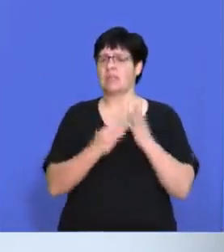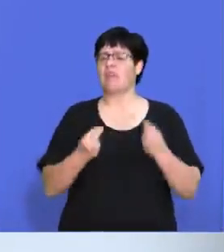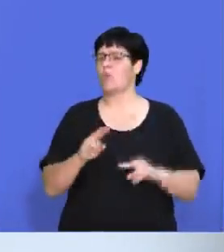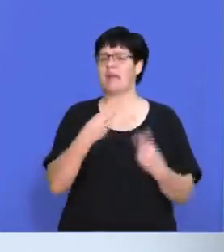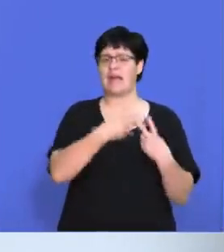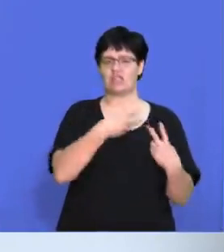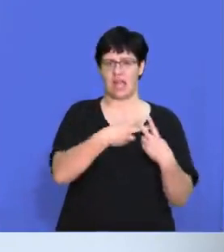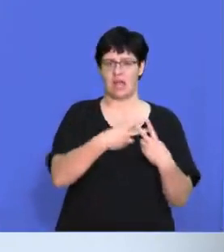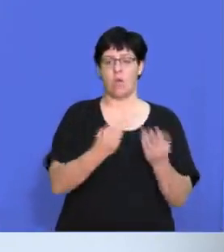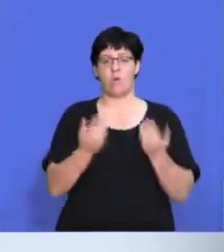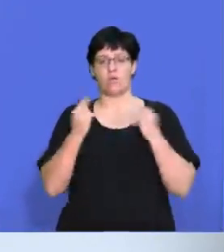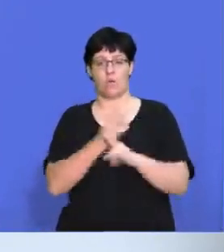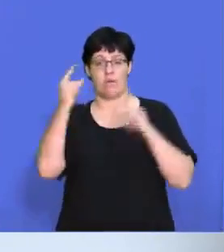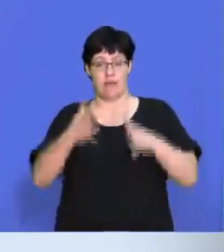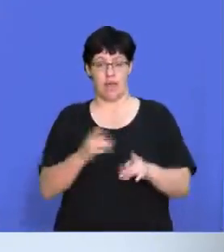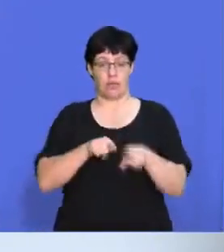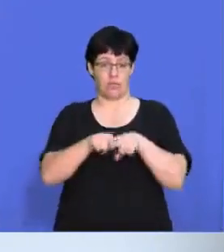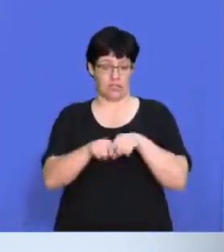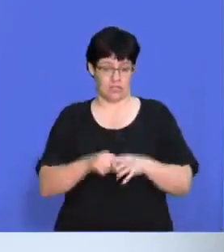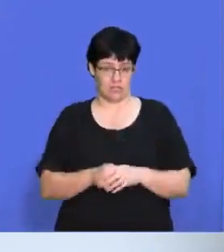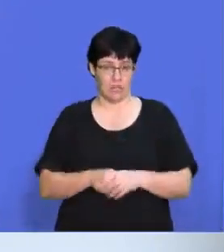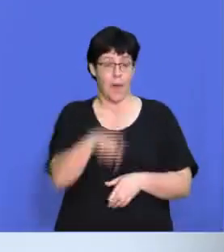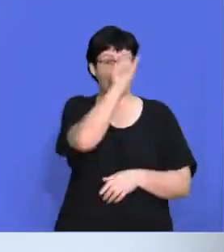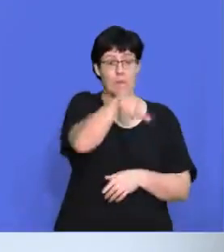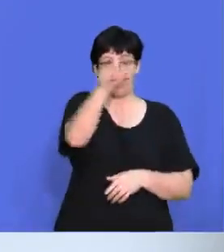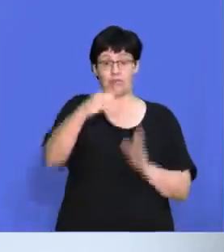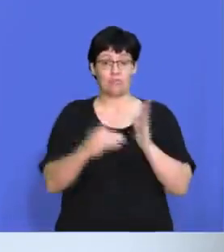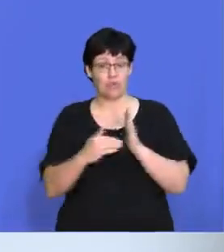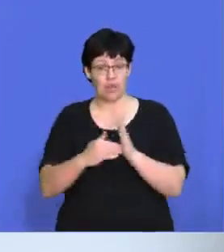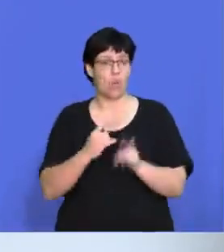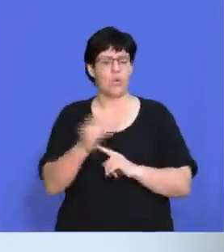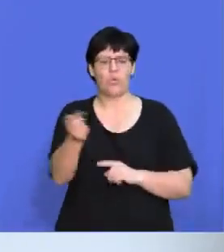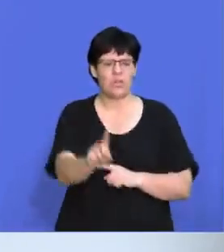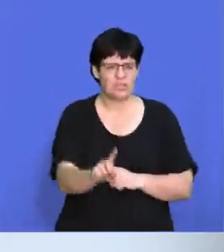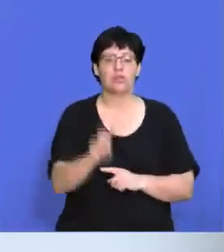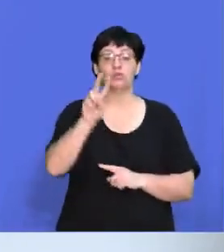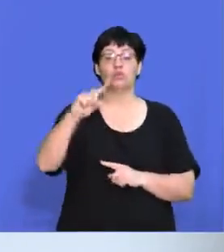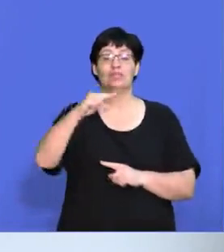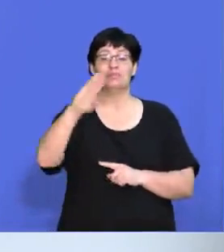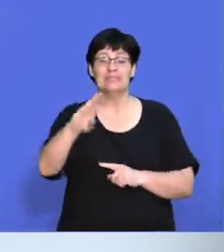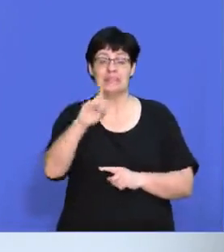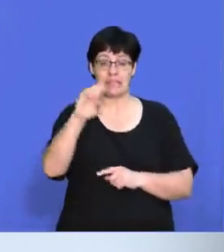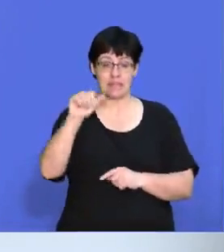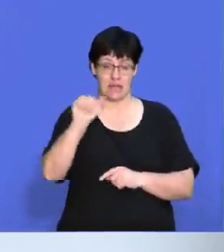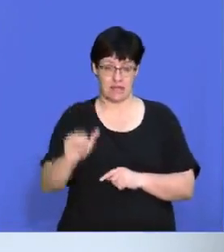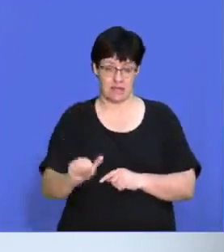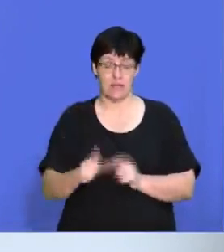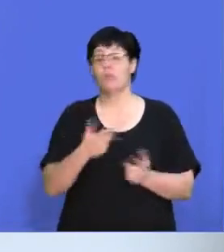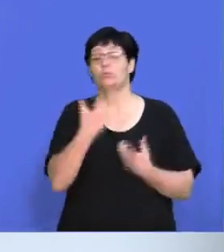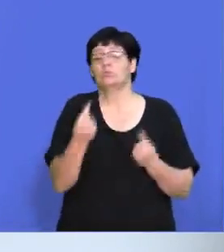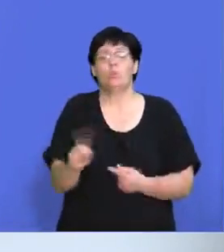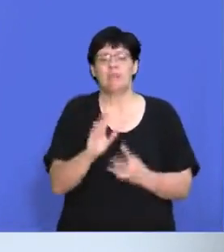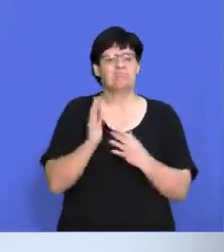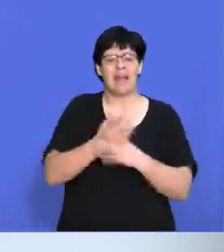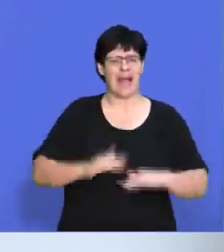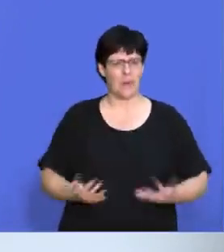-Wena competition, where two lucky matriculants stand a chance to win two gigs of data. All you need to do to enter is head on